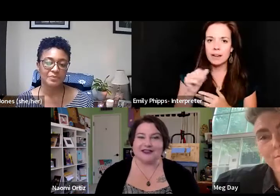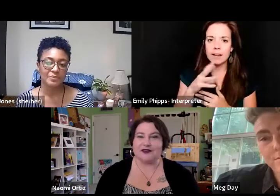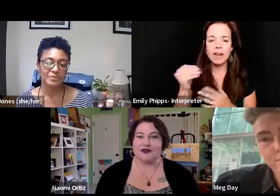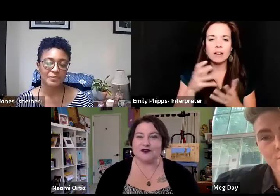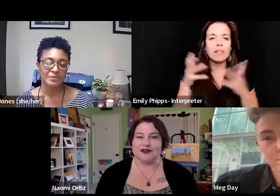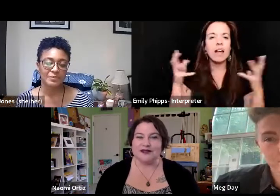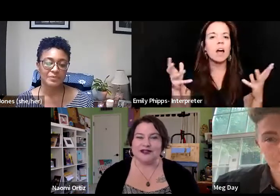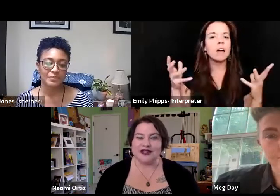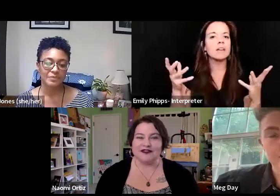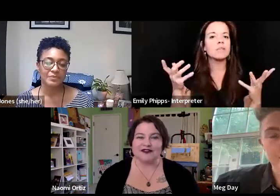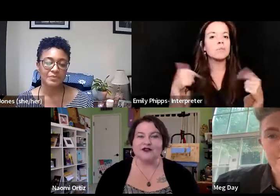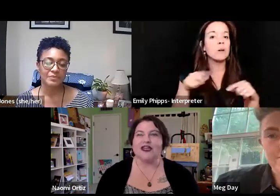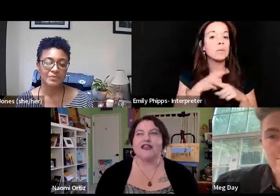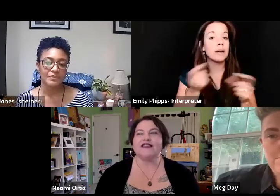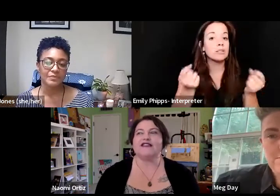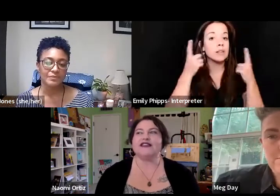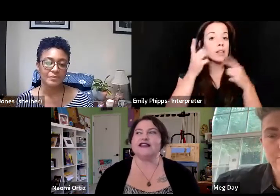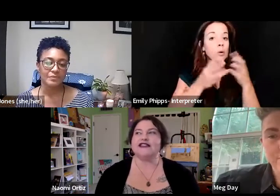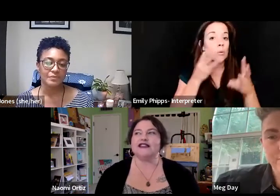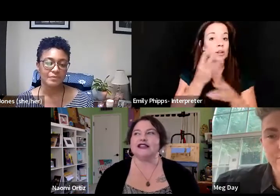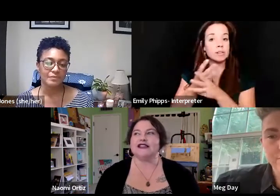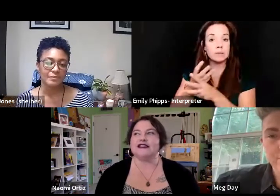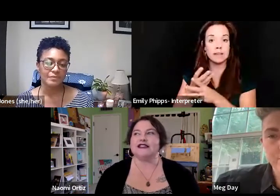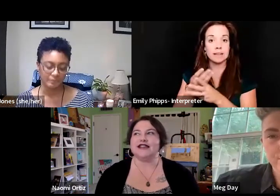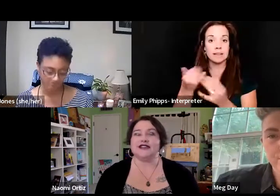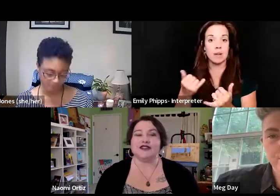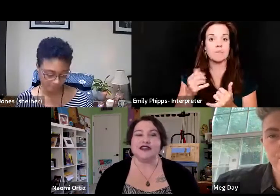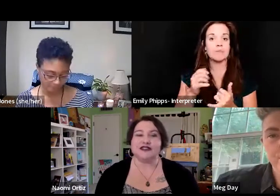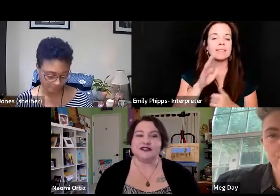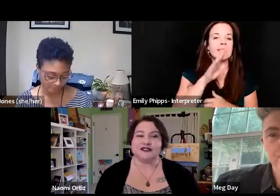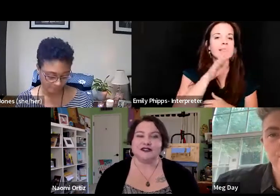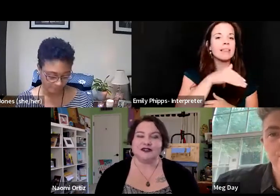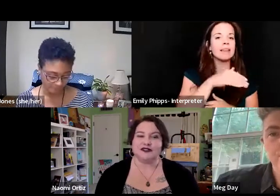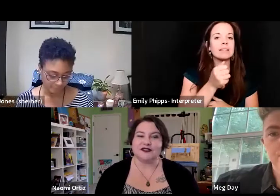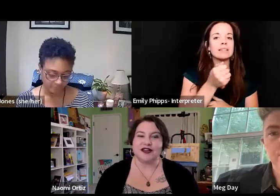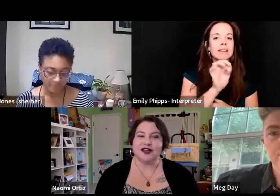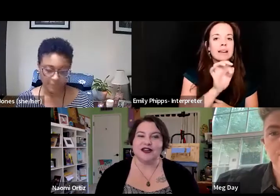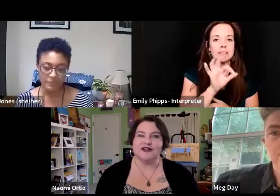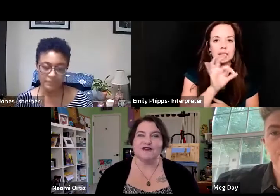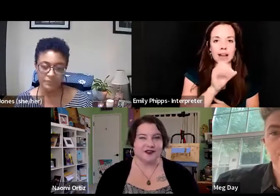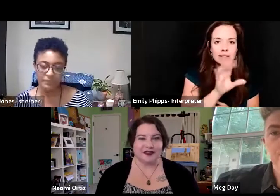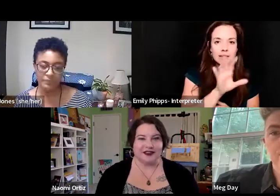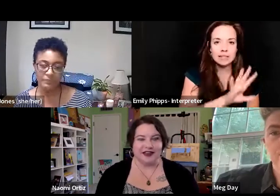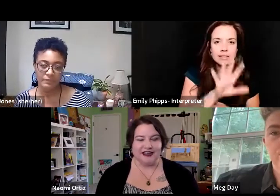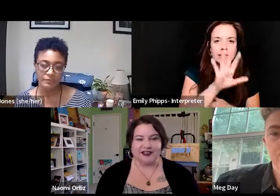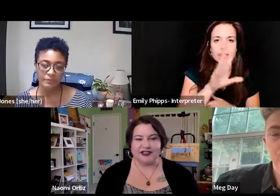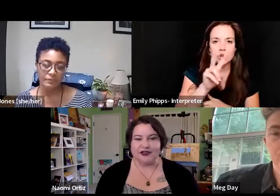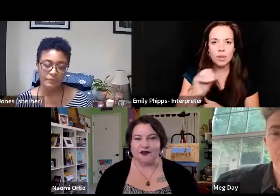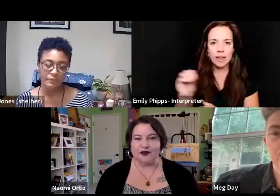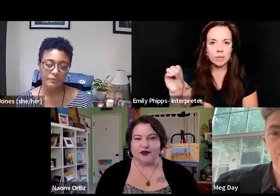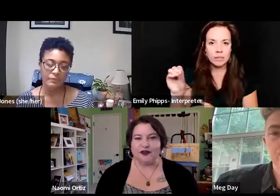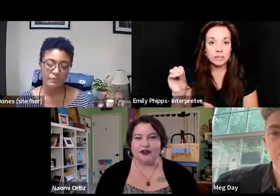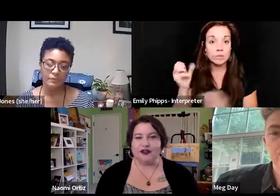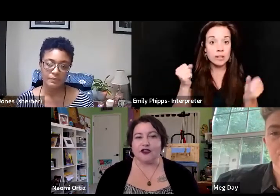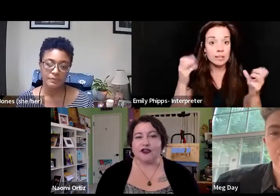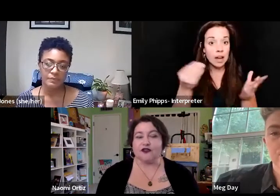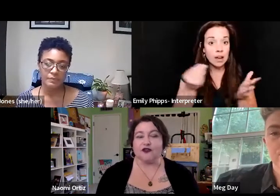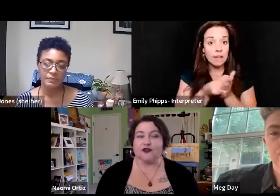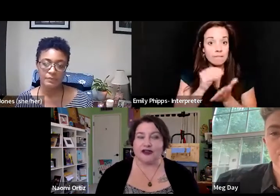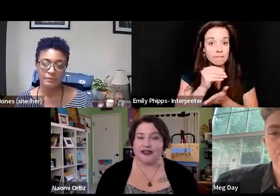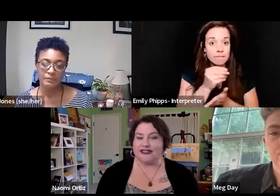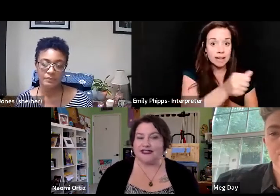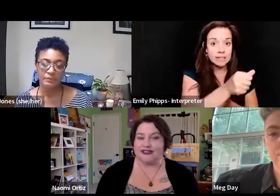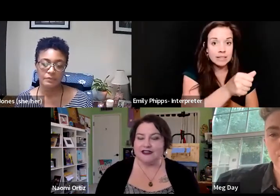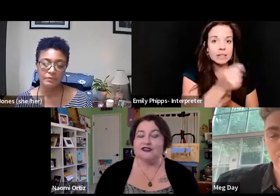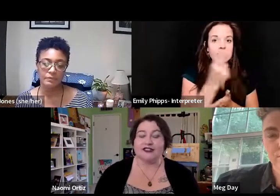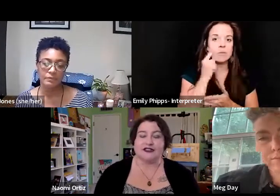understand the world to be now. So in the late 1990s and 2000s, there was a lot of funding actually for youth